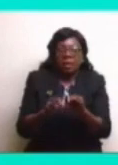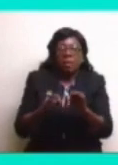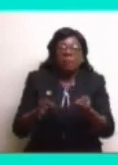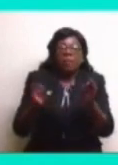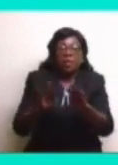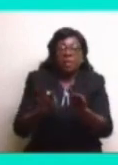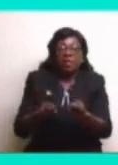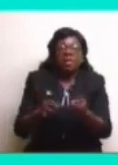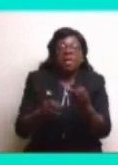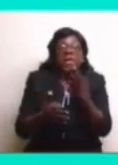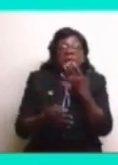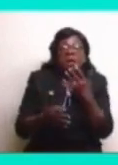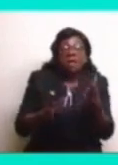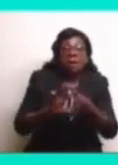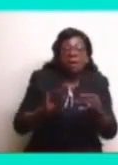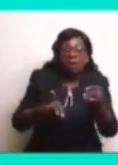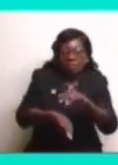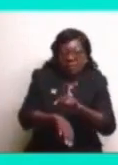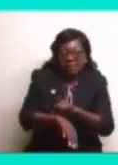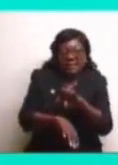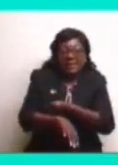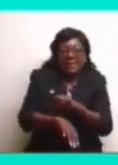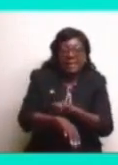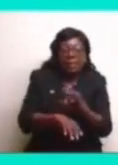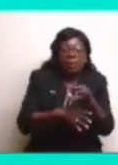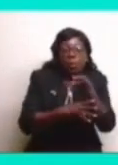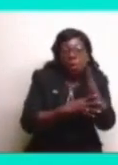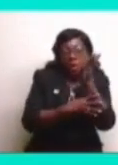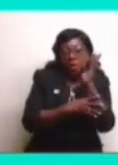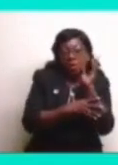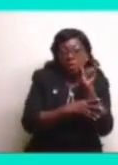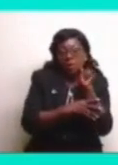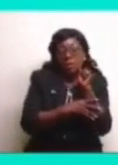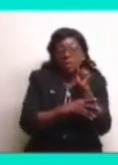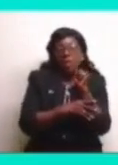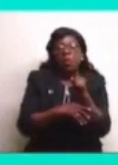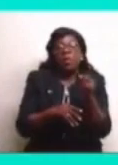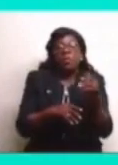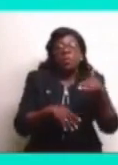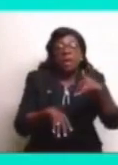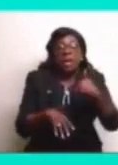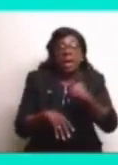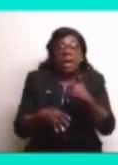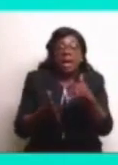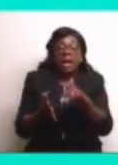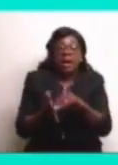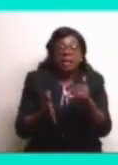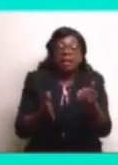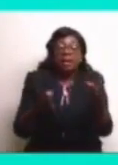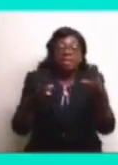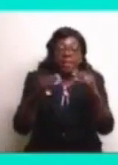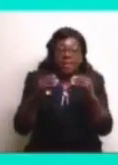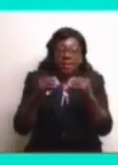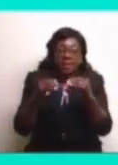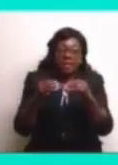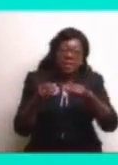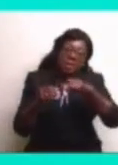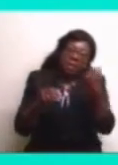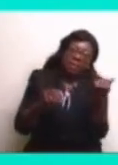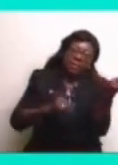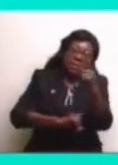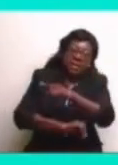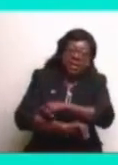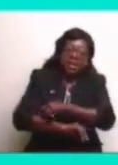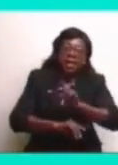us today. And we were at a meeting the other day. My colleague, Sean McQueenie, was saying that, you know, we've never